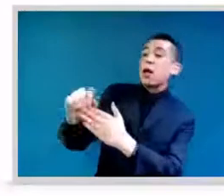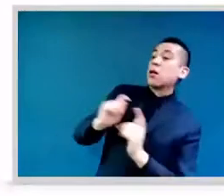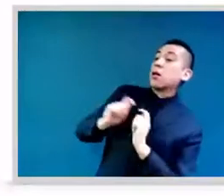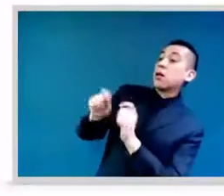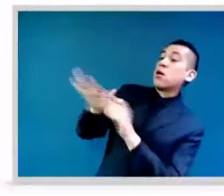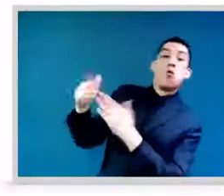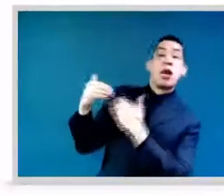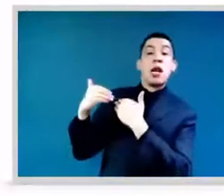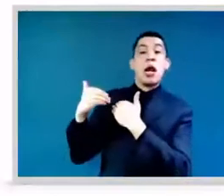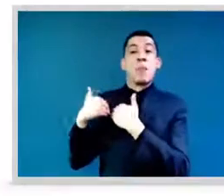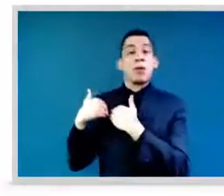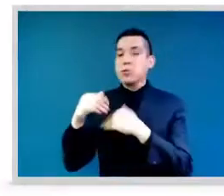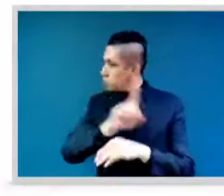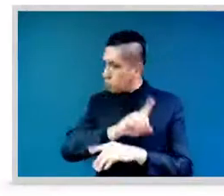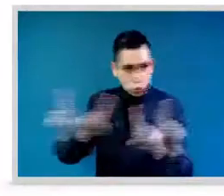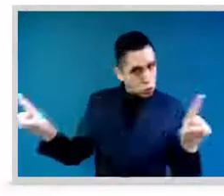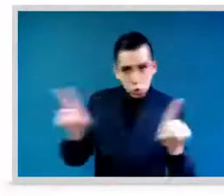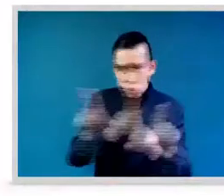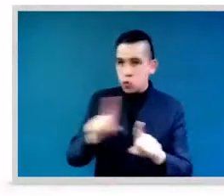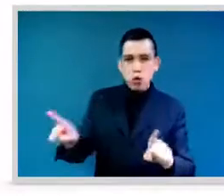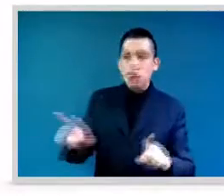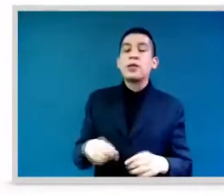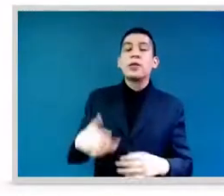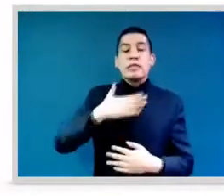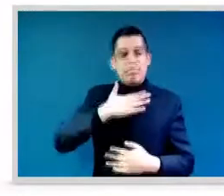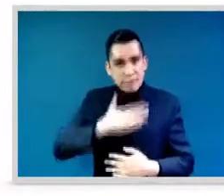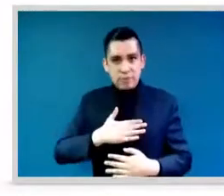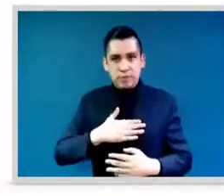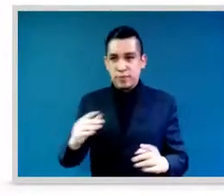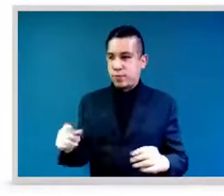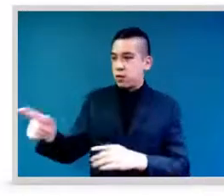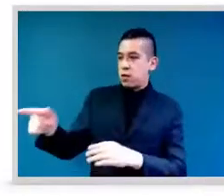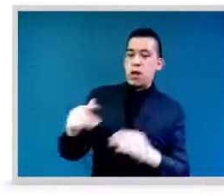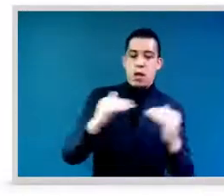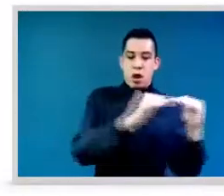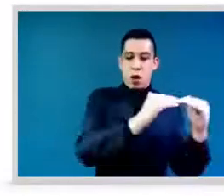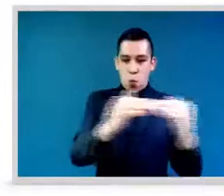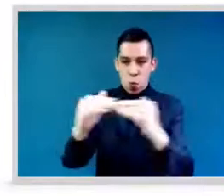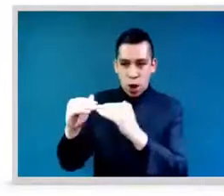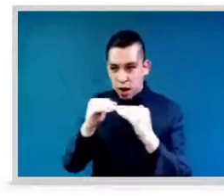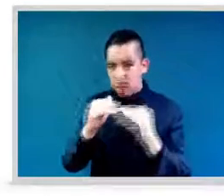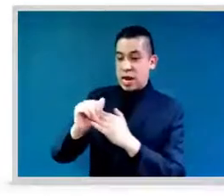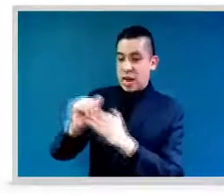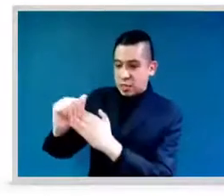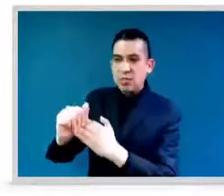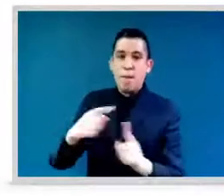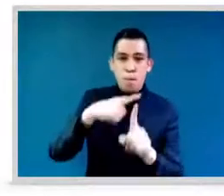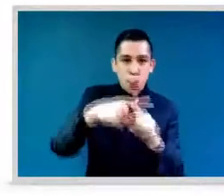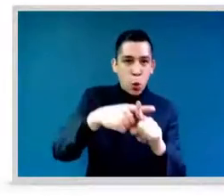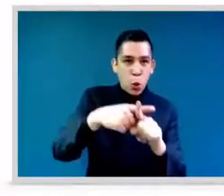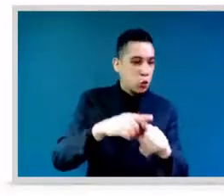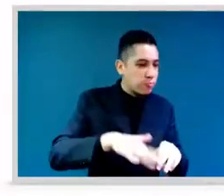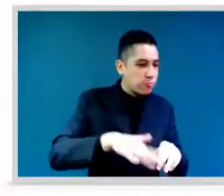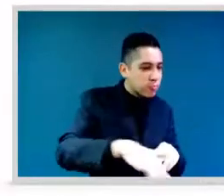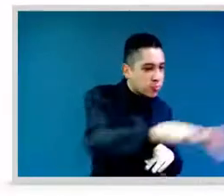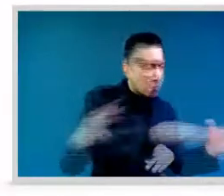of society, it is a important option of the need that we have the women to